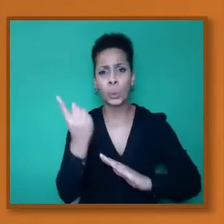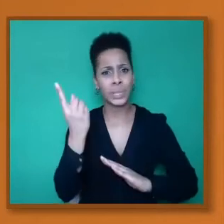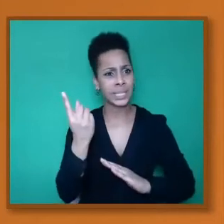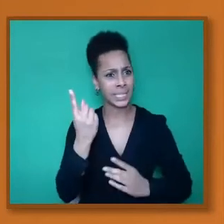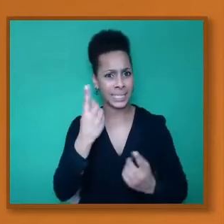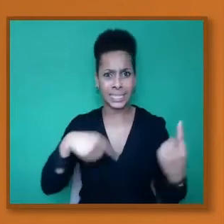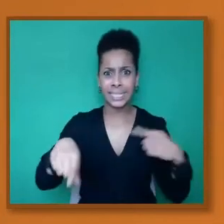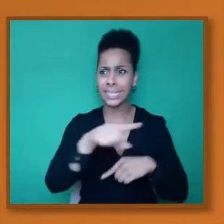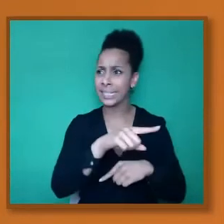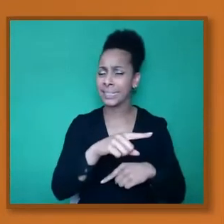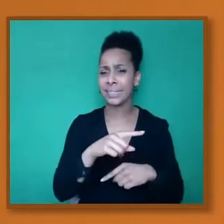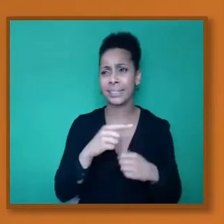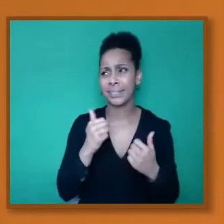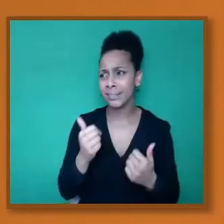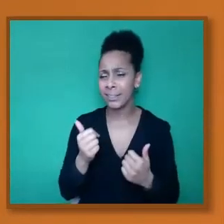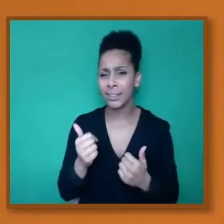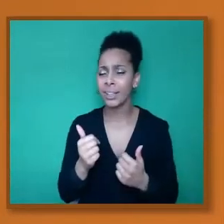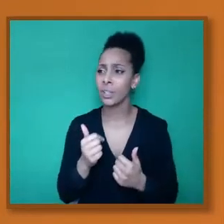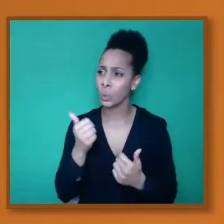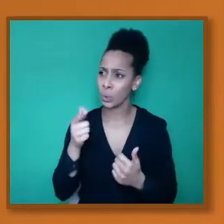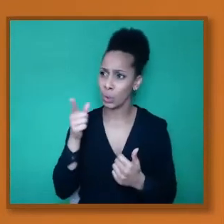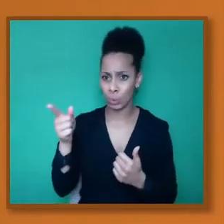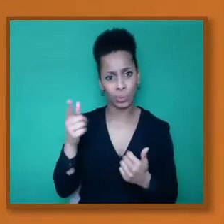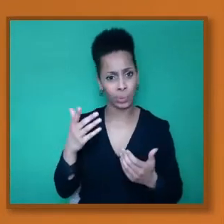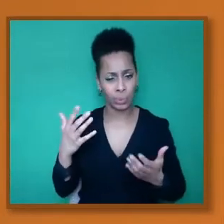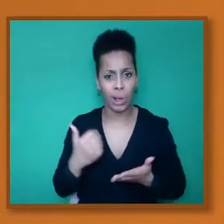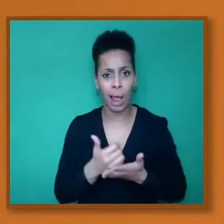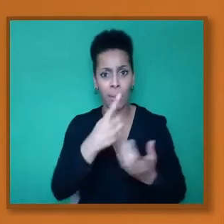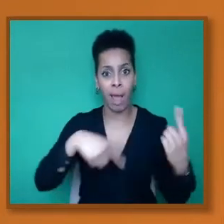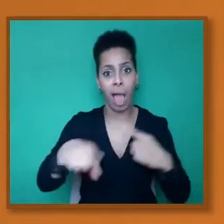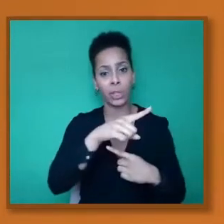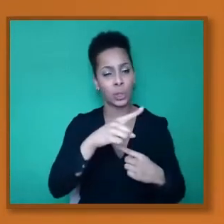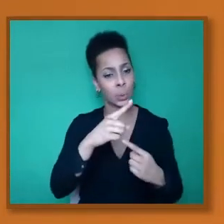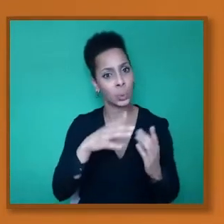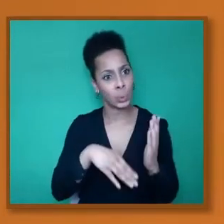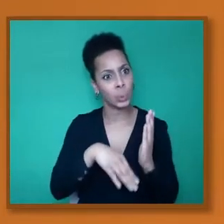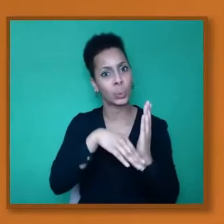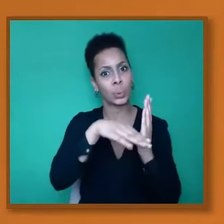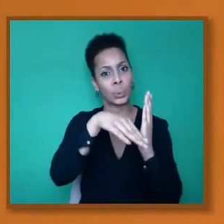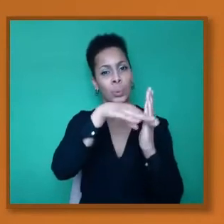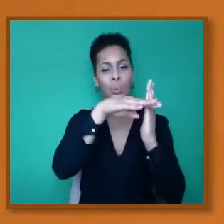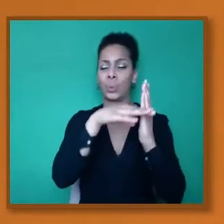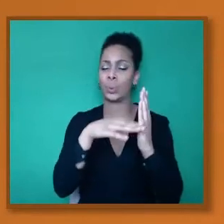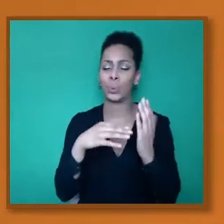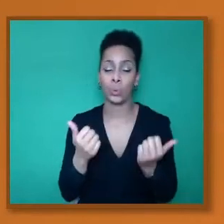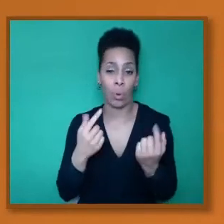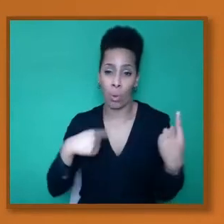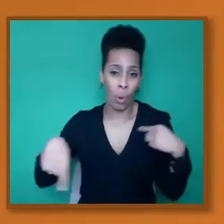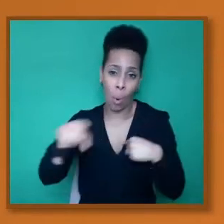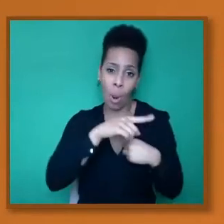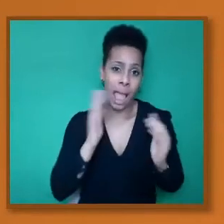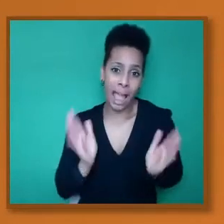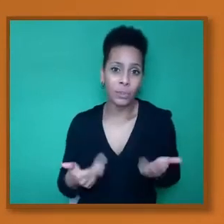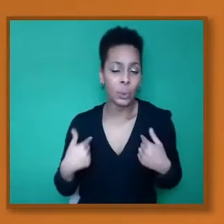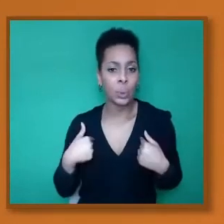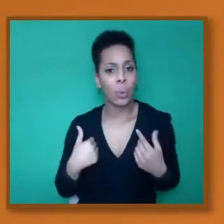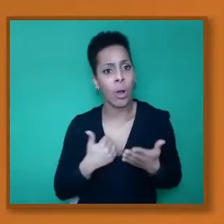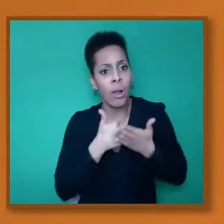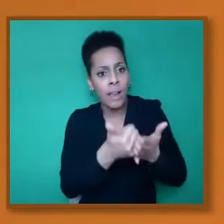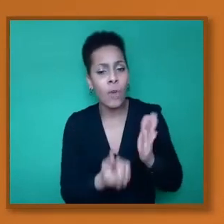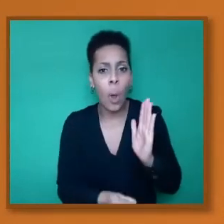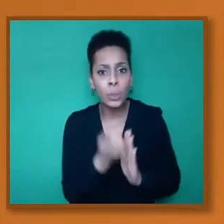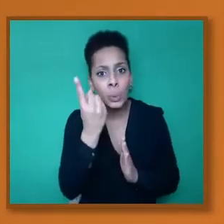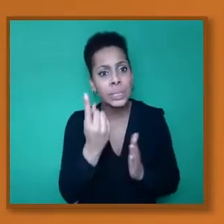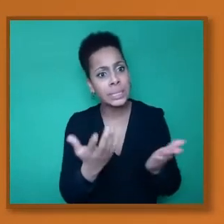you are lifting others as you rise. That's what we, I always say, that's what we have to do, you know, open doors and open opportunities